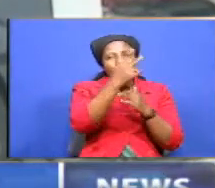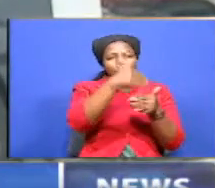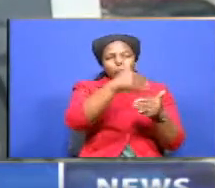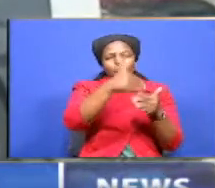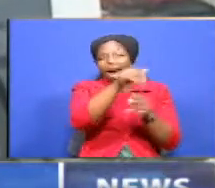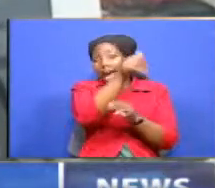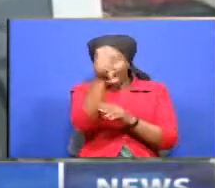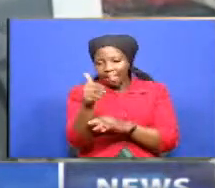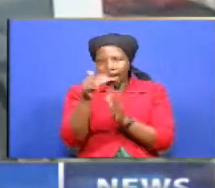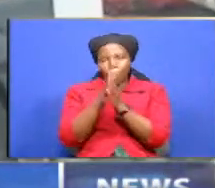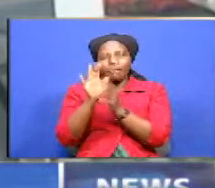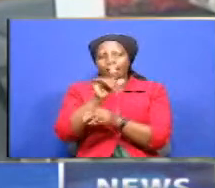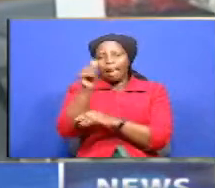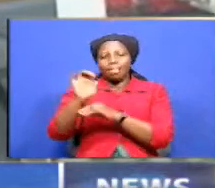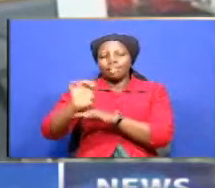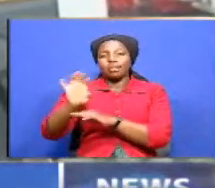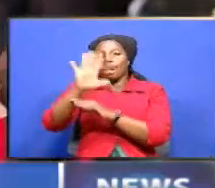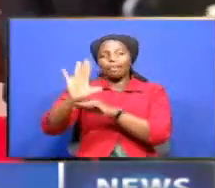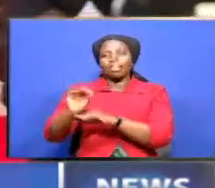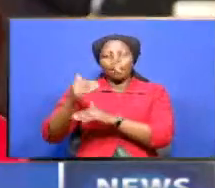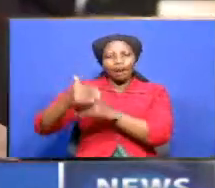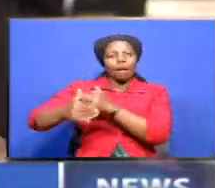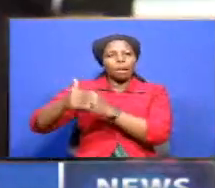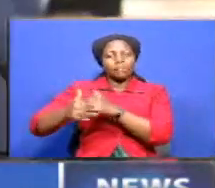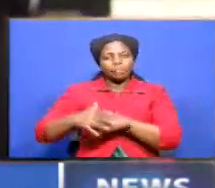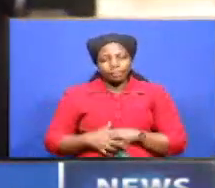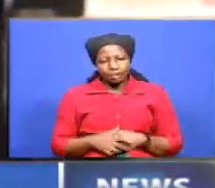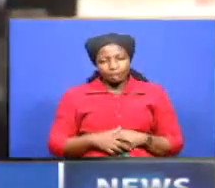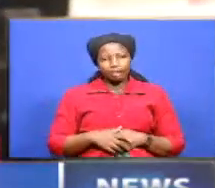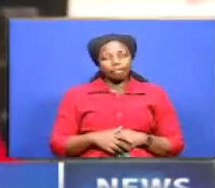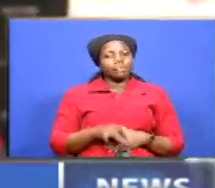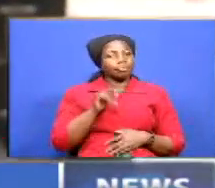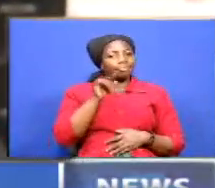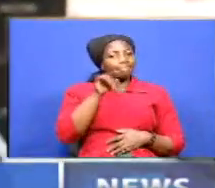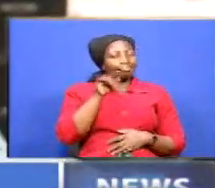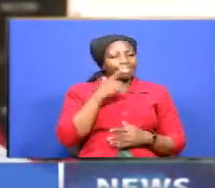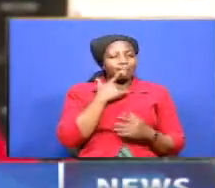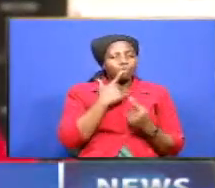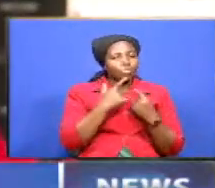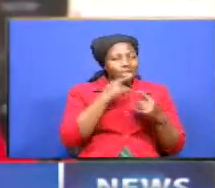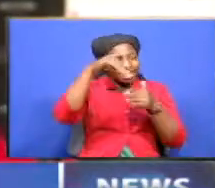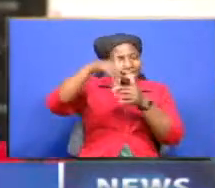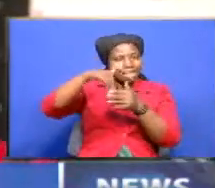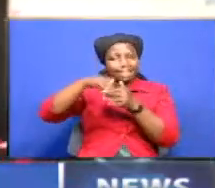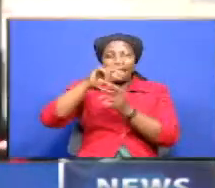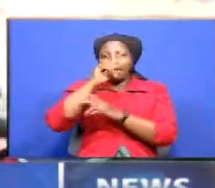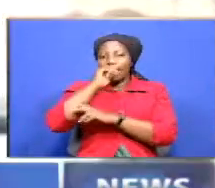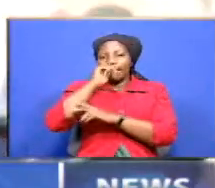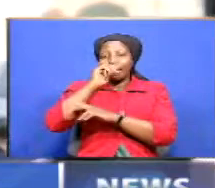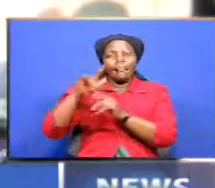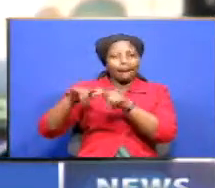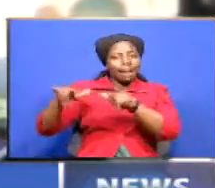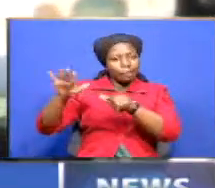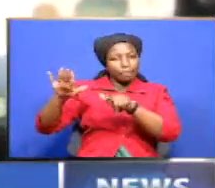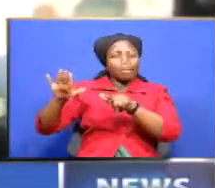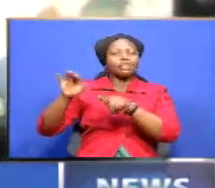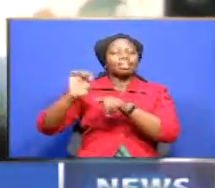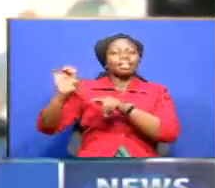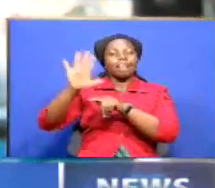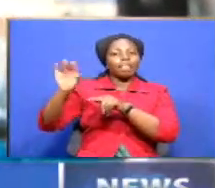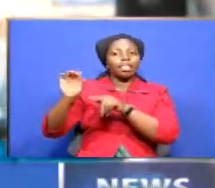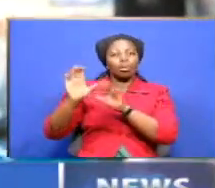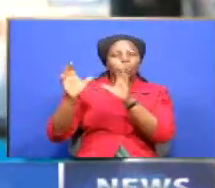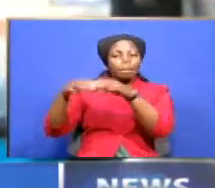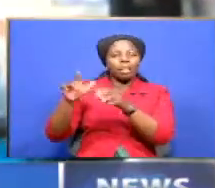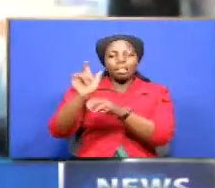with other East African neighbours. And as Kazungu was speaking inside Tanzania's territory, East African Community and